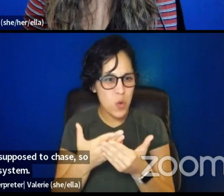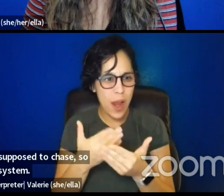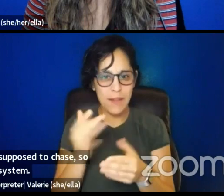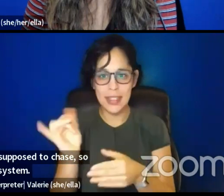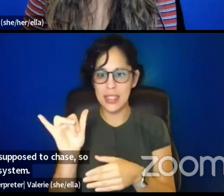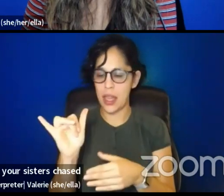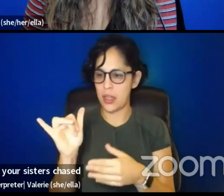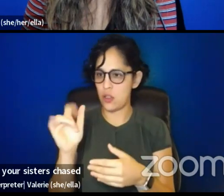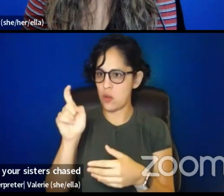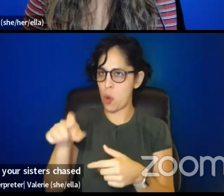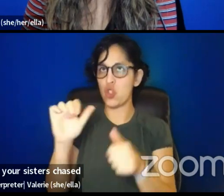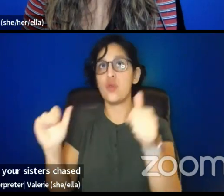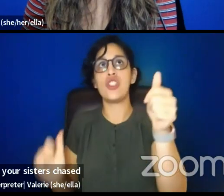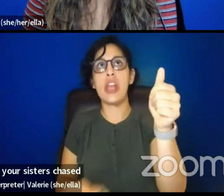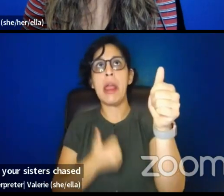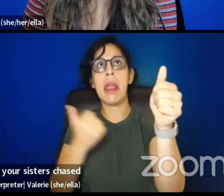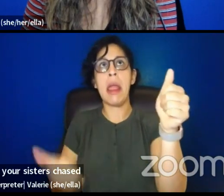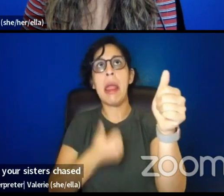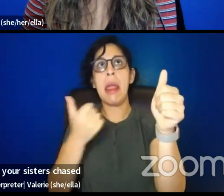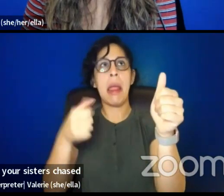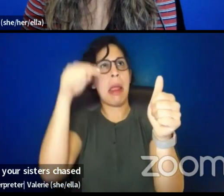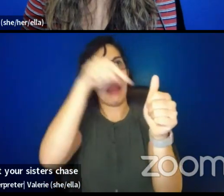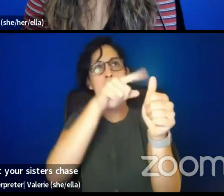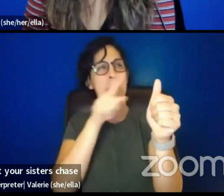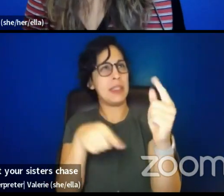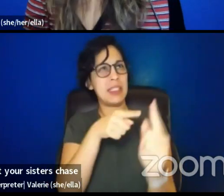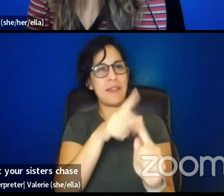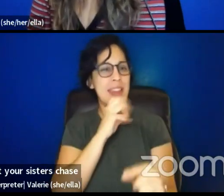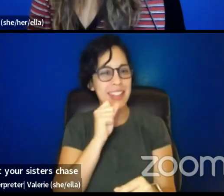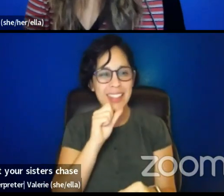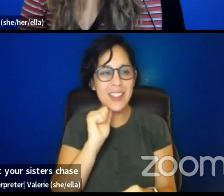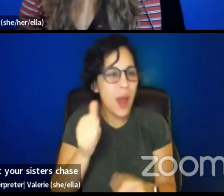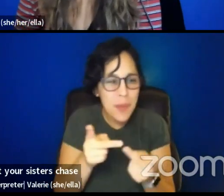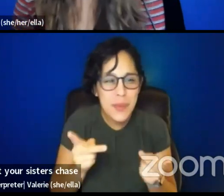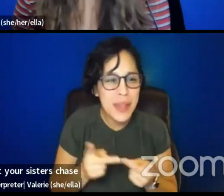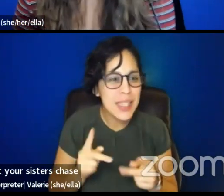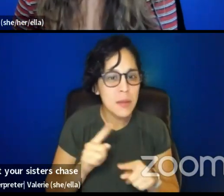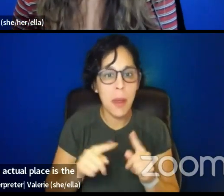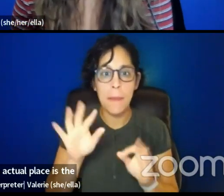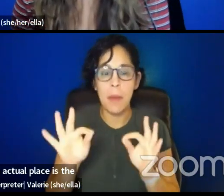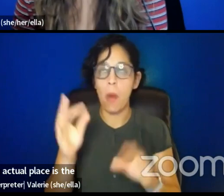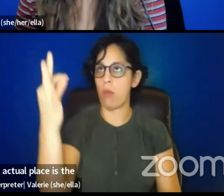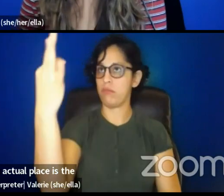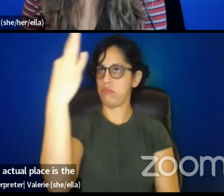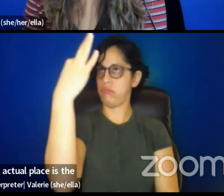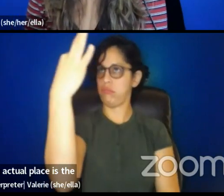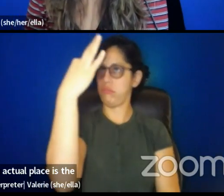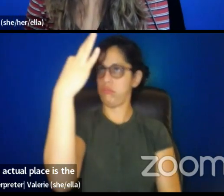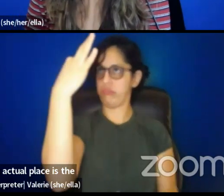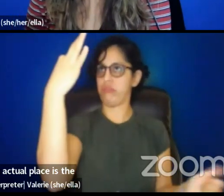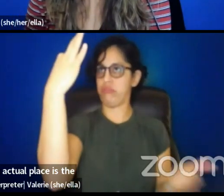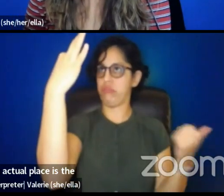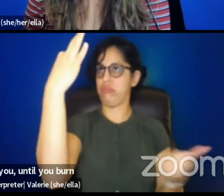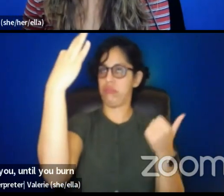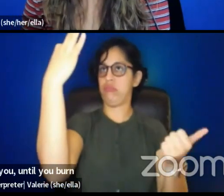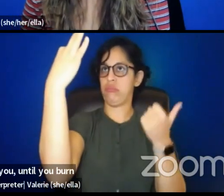you're supposed to chase to stay in the system. It's not an actual place. It's the thing they just keep in front of you until you burn out and